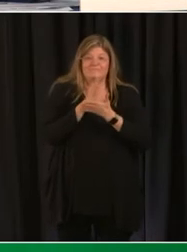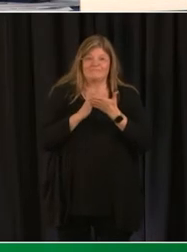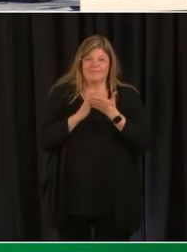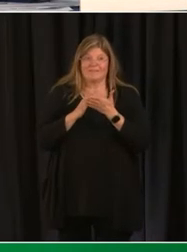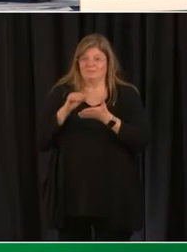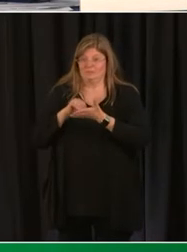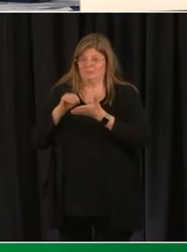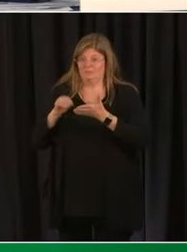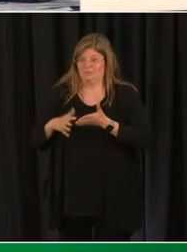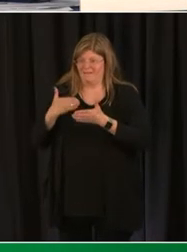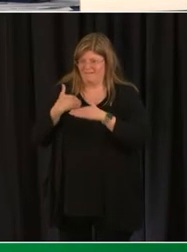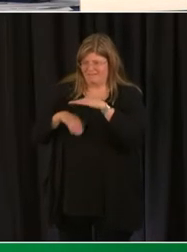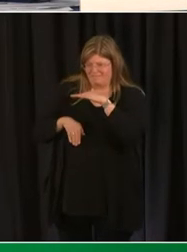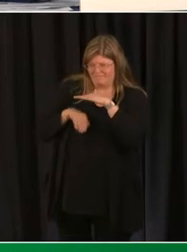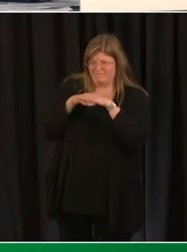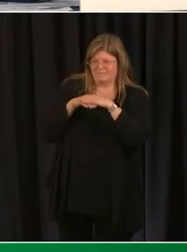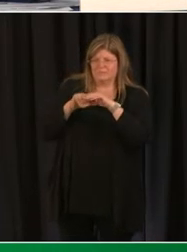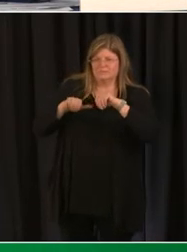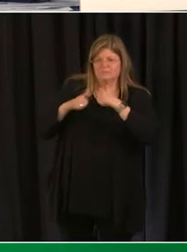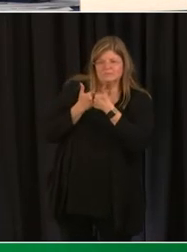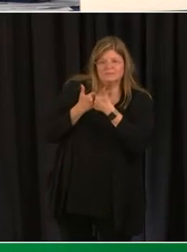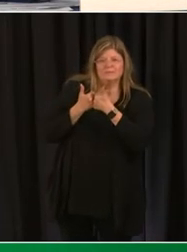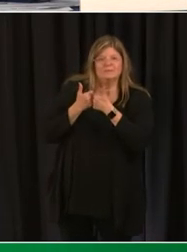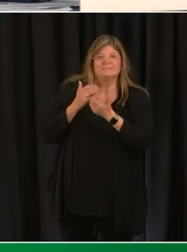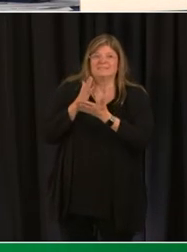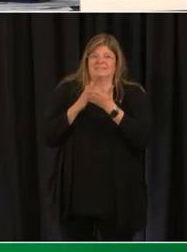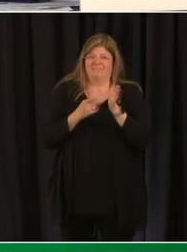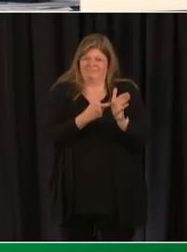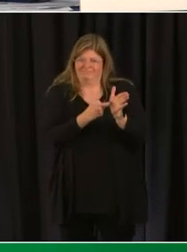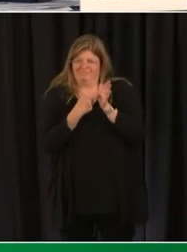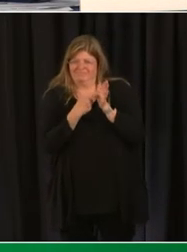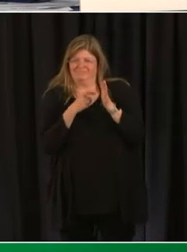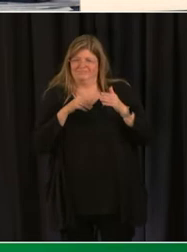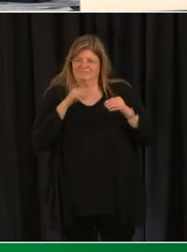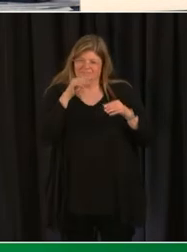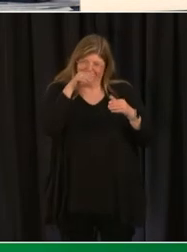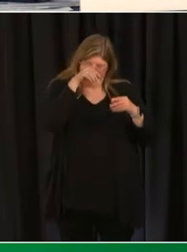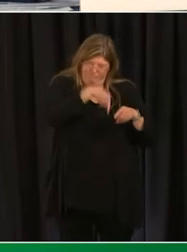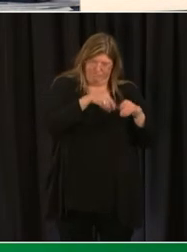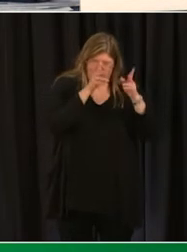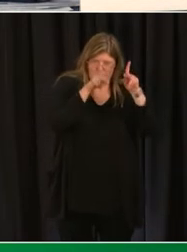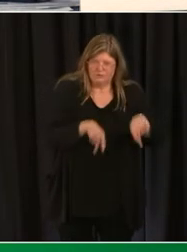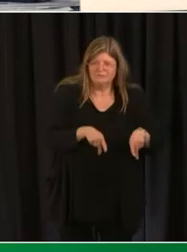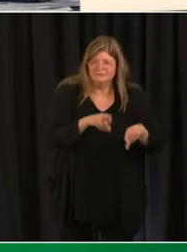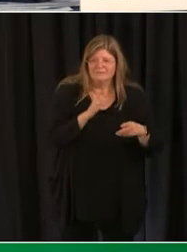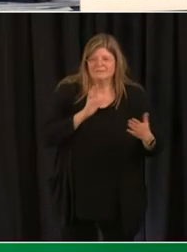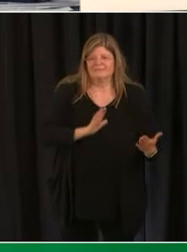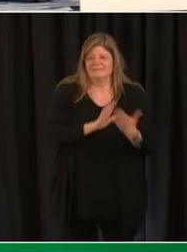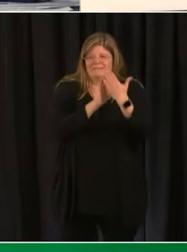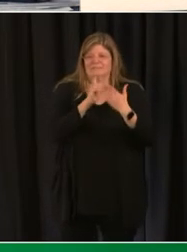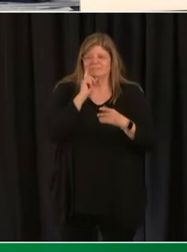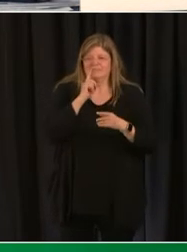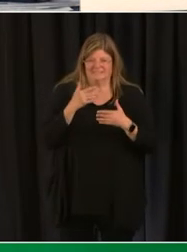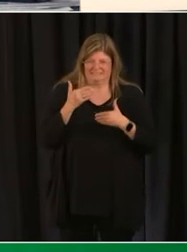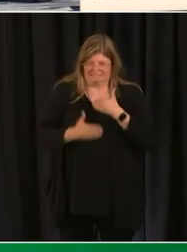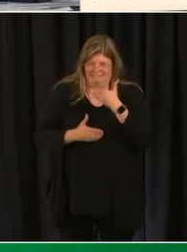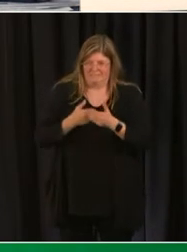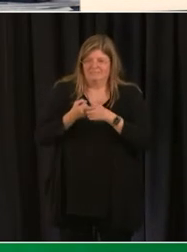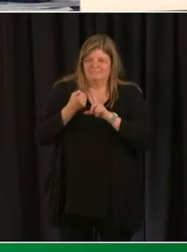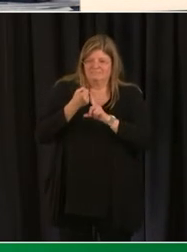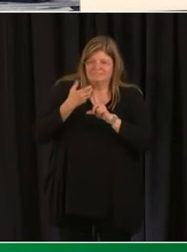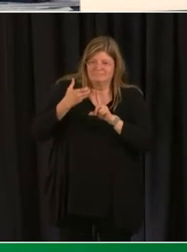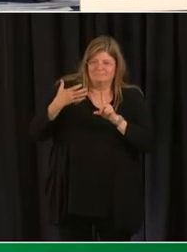for more in-person activity are now beginning to craft plans for expanding their services. We will